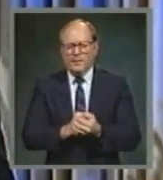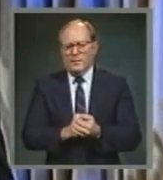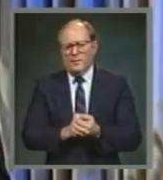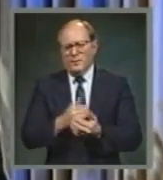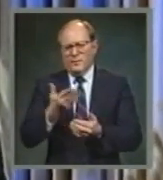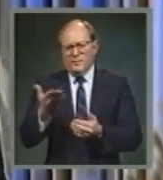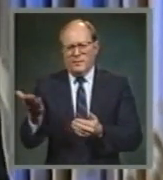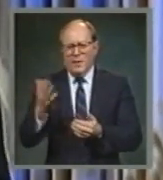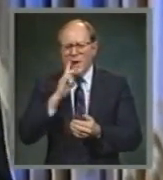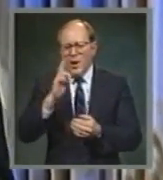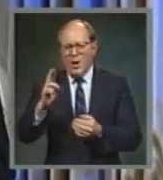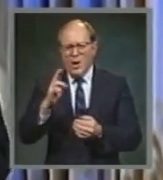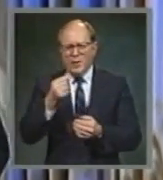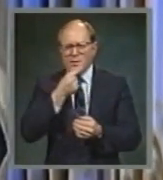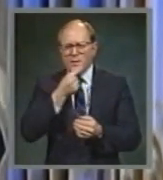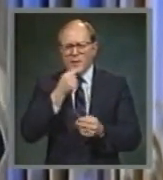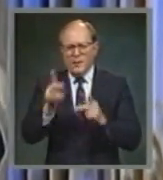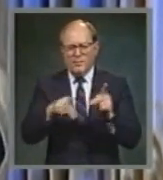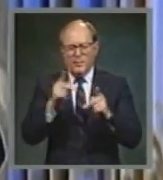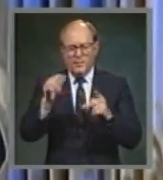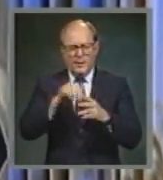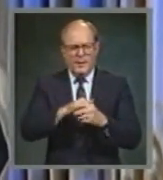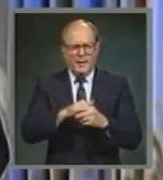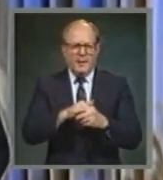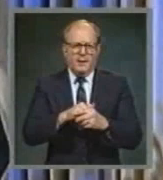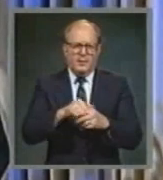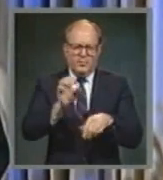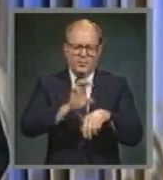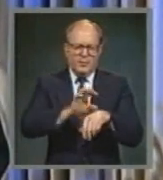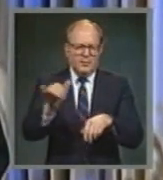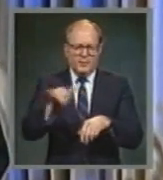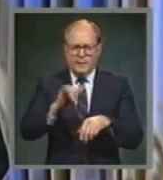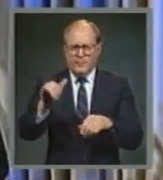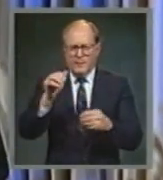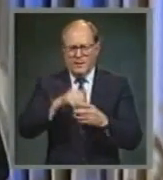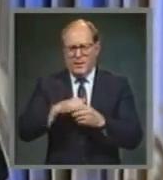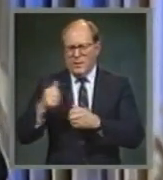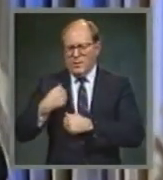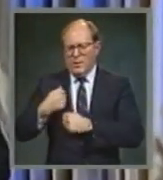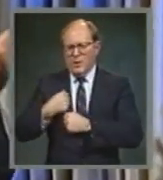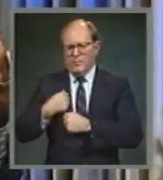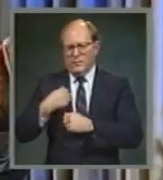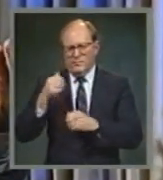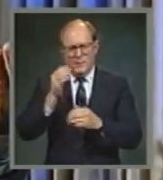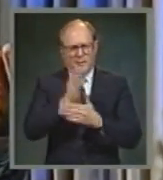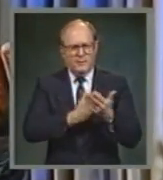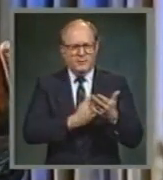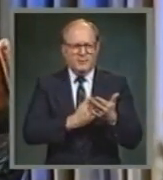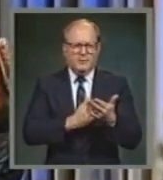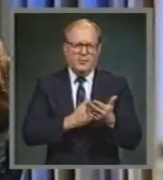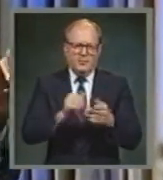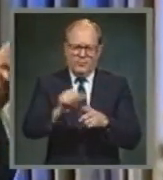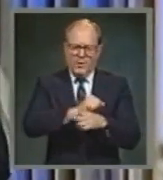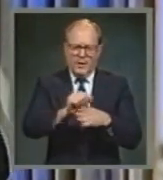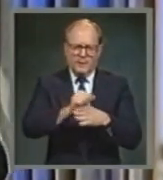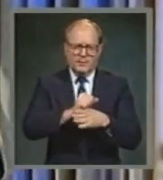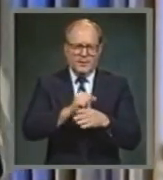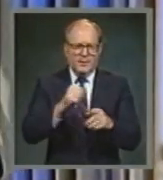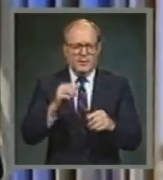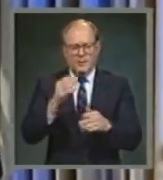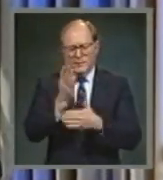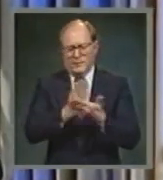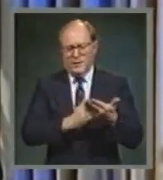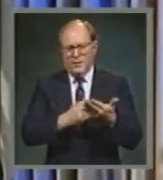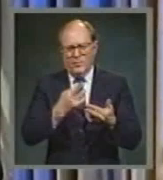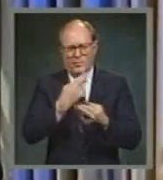of course, there are homosexuals in the churches just as there are in the military and everywhere else. Some practicing, some repentant. But the